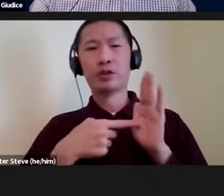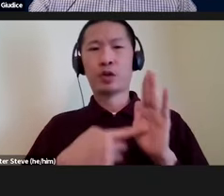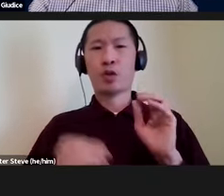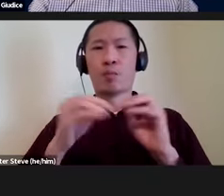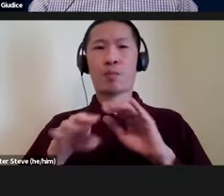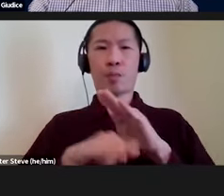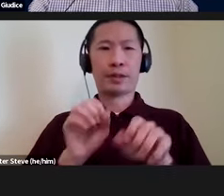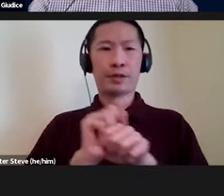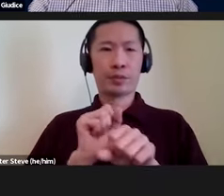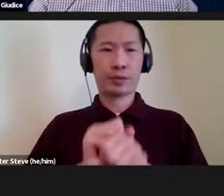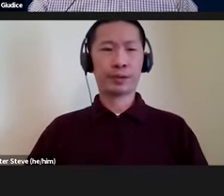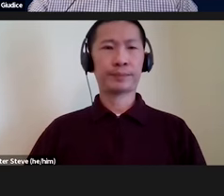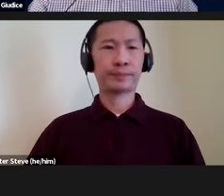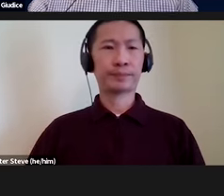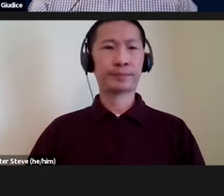the basic work.